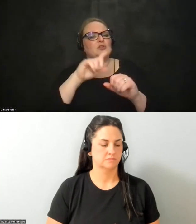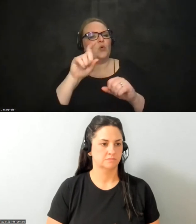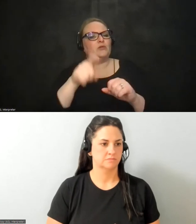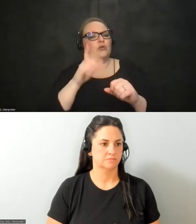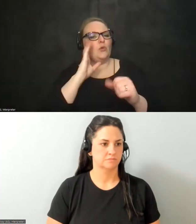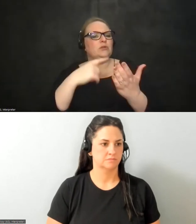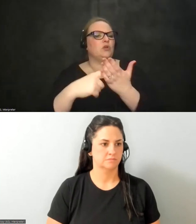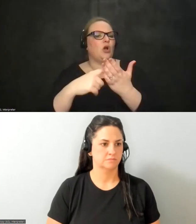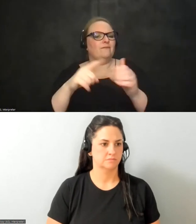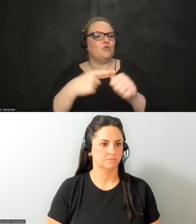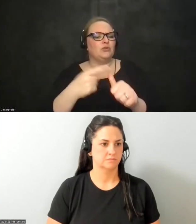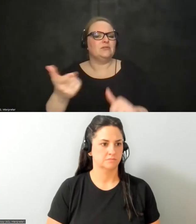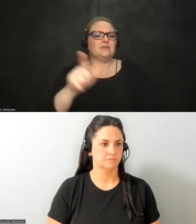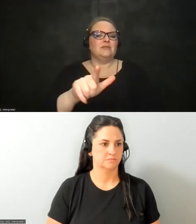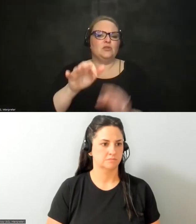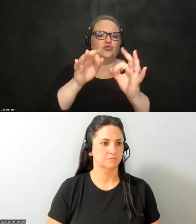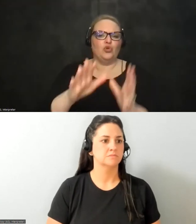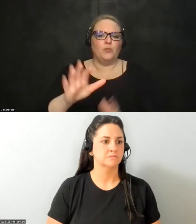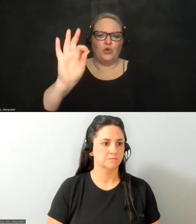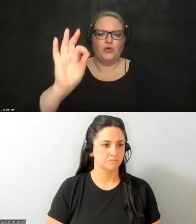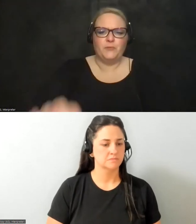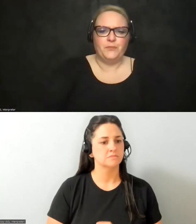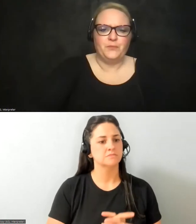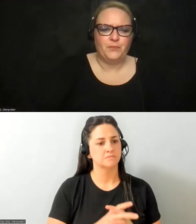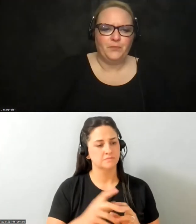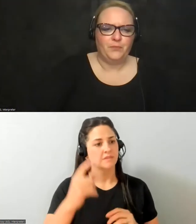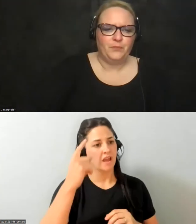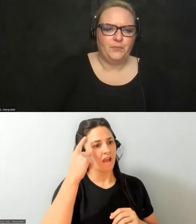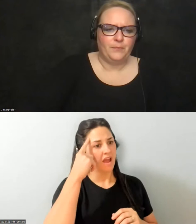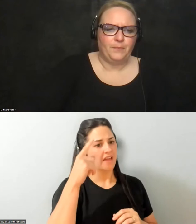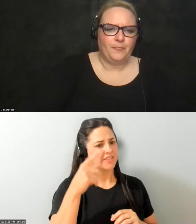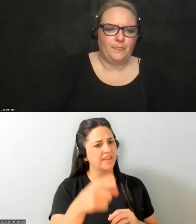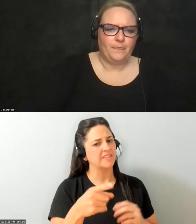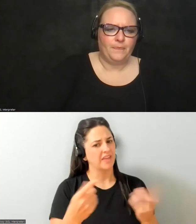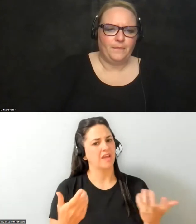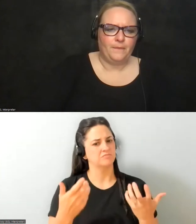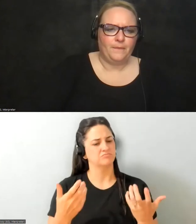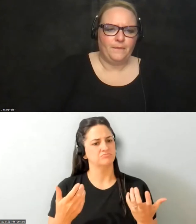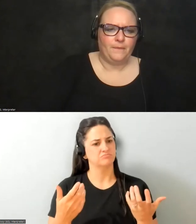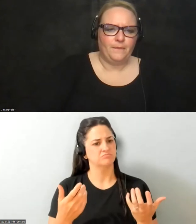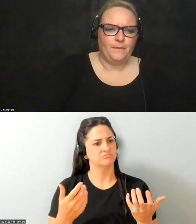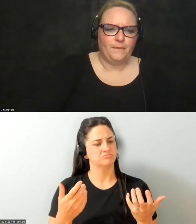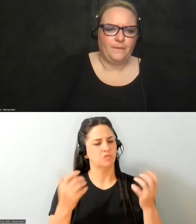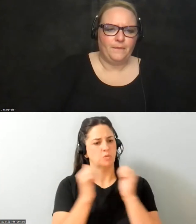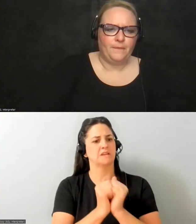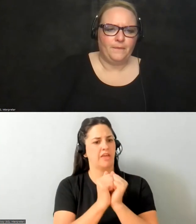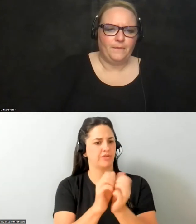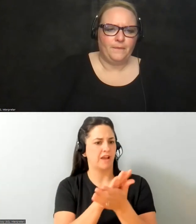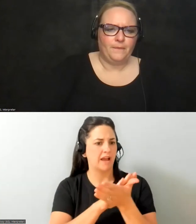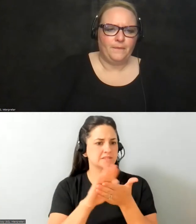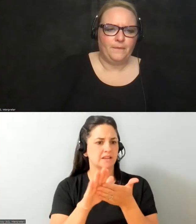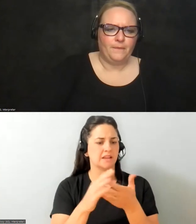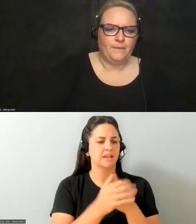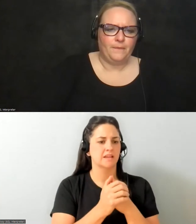this one i think they both go together quite nicely because i was going to say uh based on on uh zoe and laurence